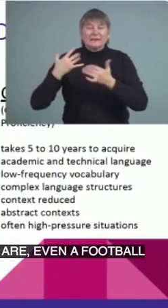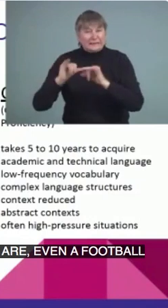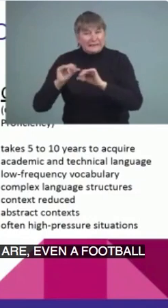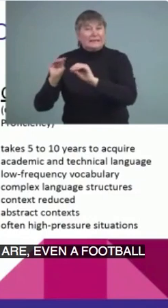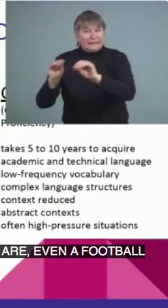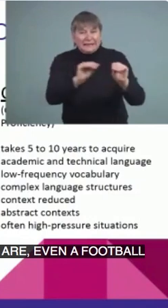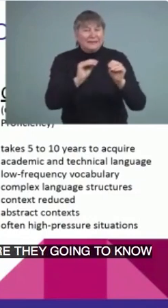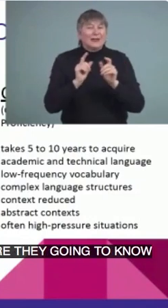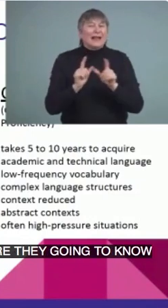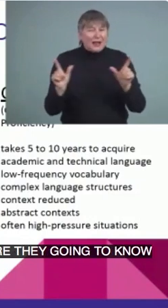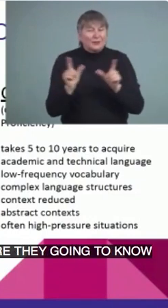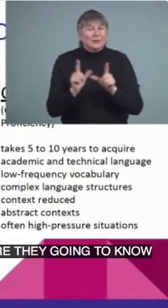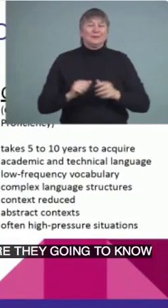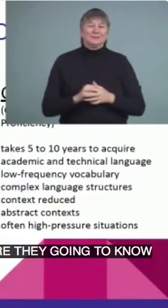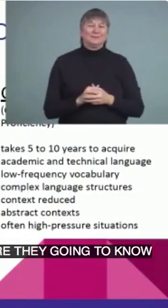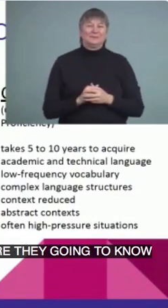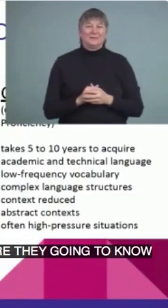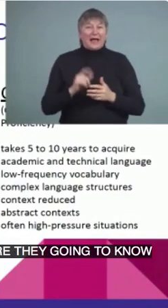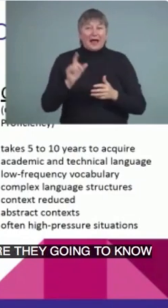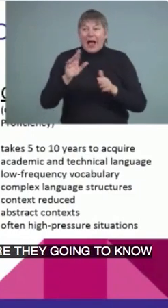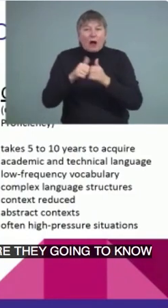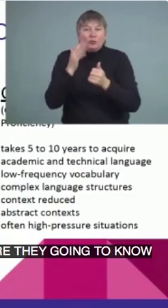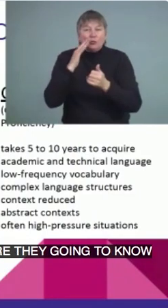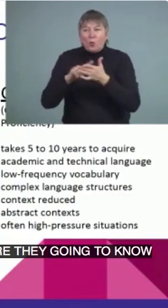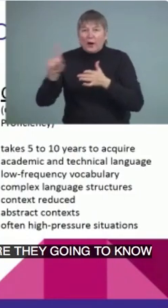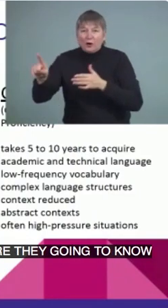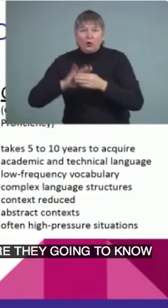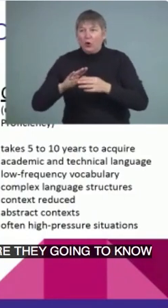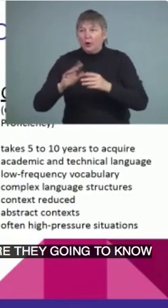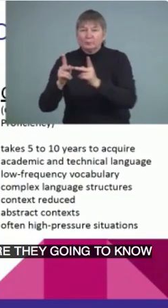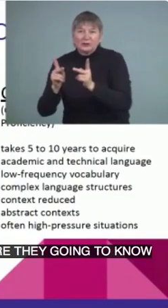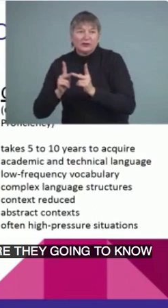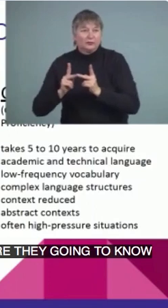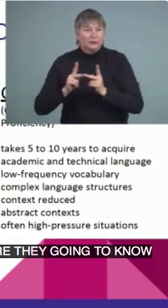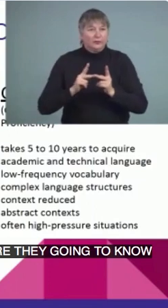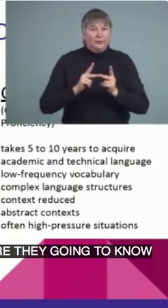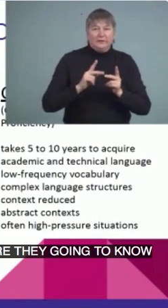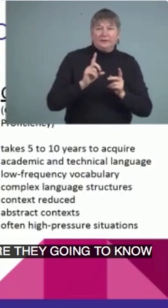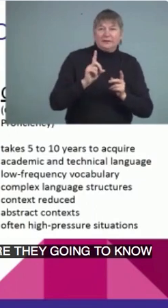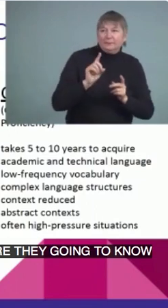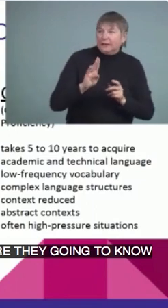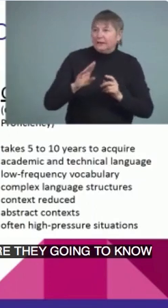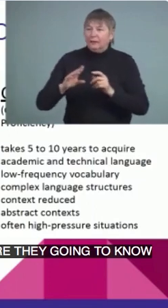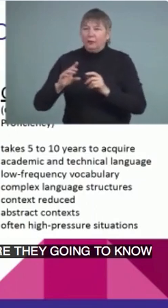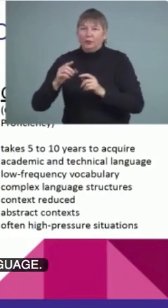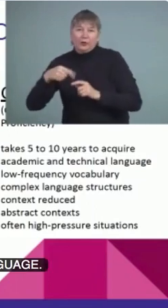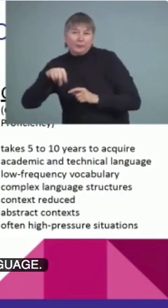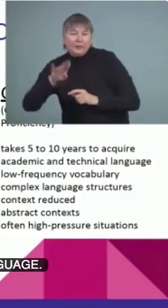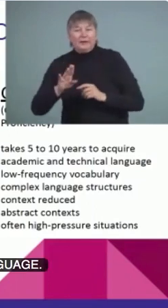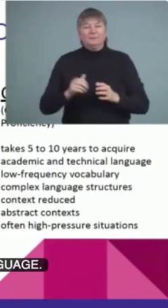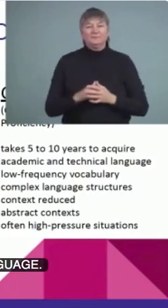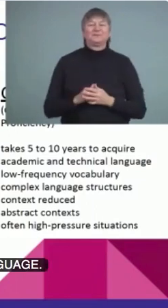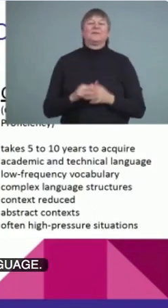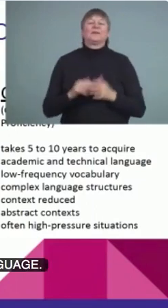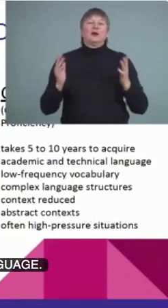So we look at the BICs as the social language. If you look at the picture, it is